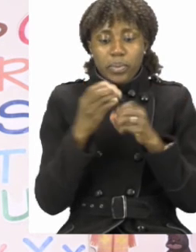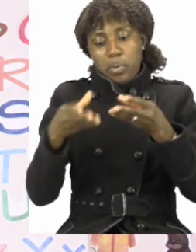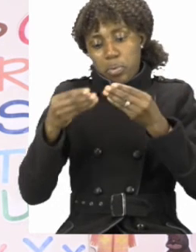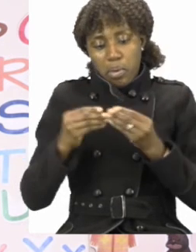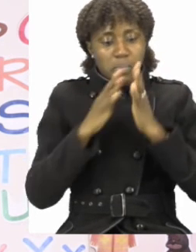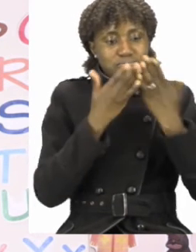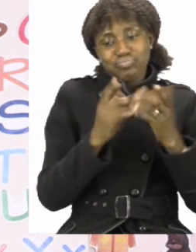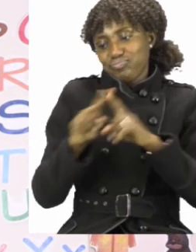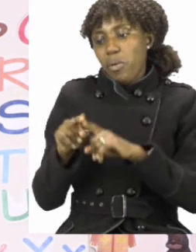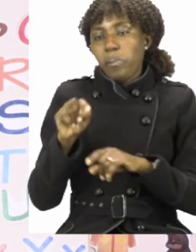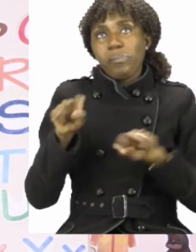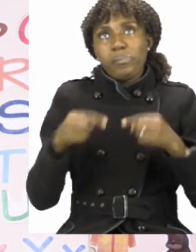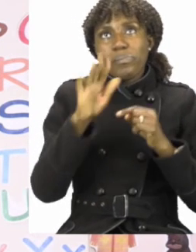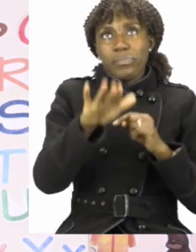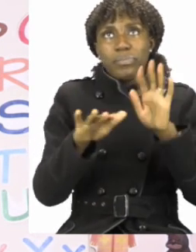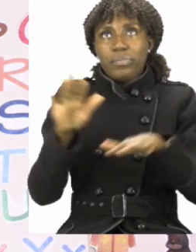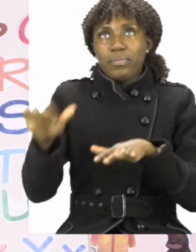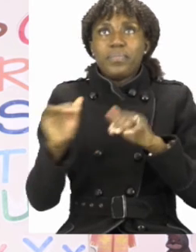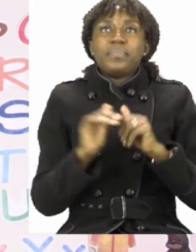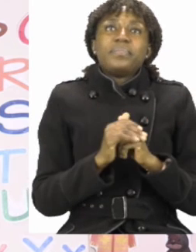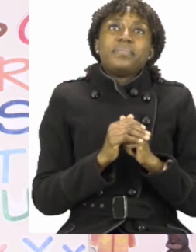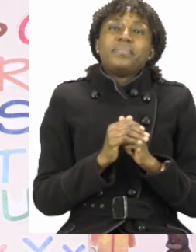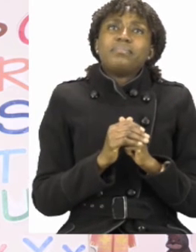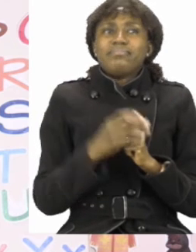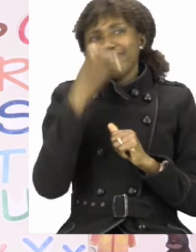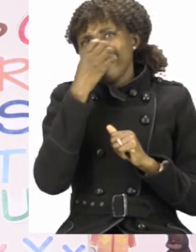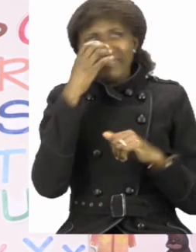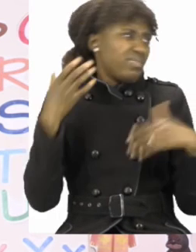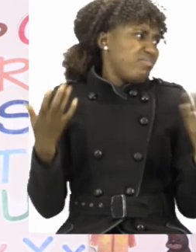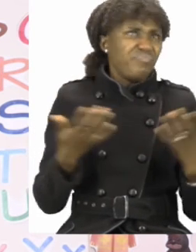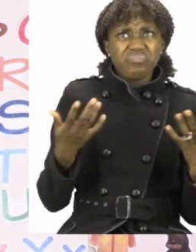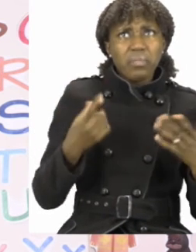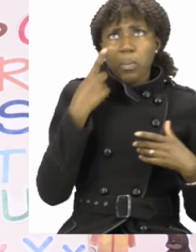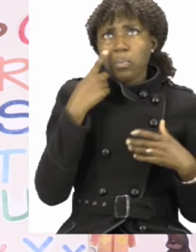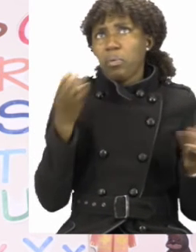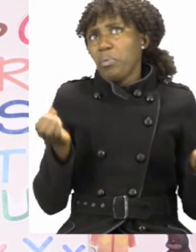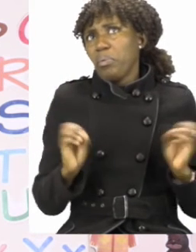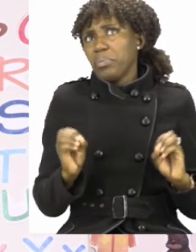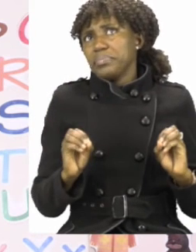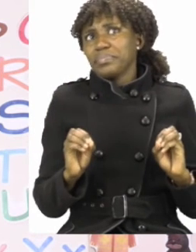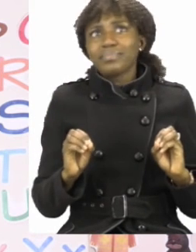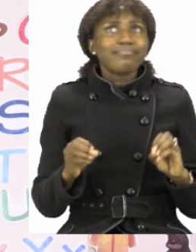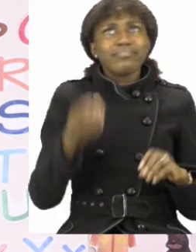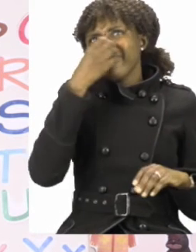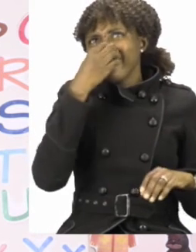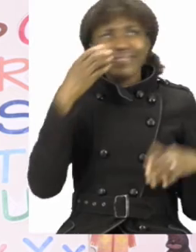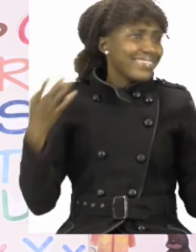before you touch anything else. I wonder where Sashi is today. I have not seen him. Sashi?